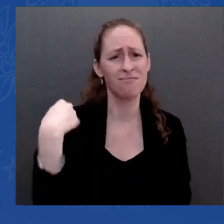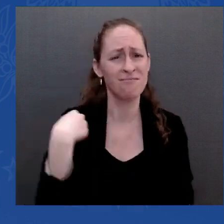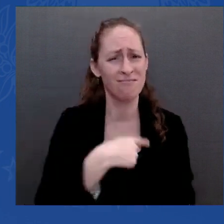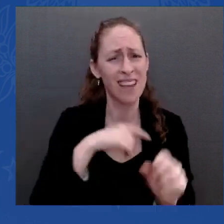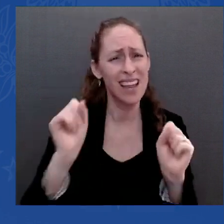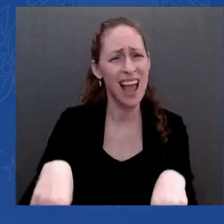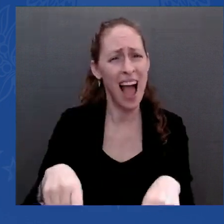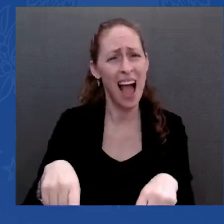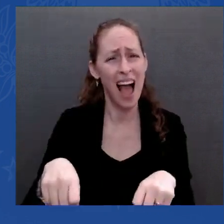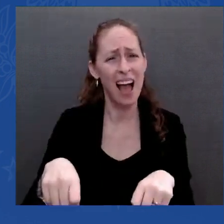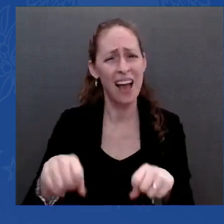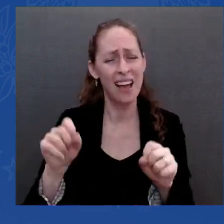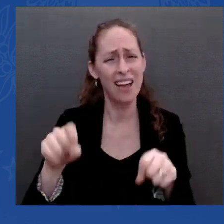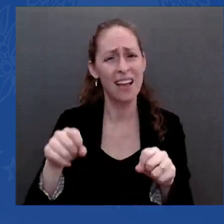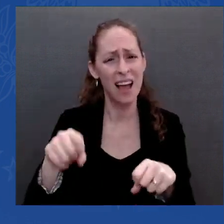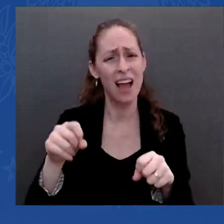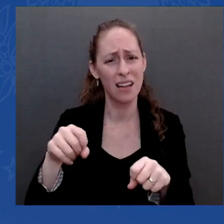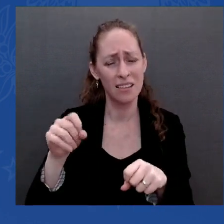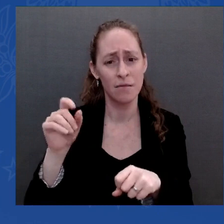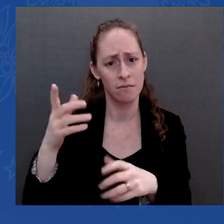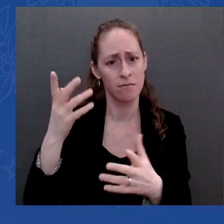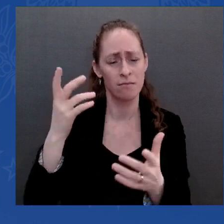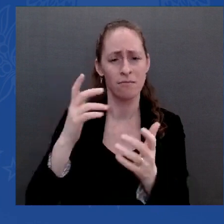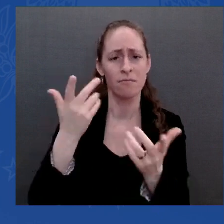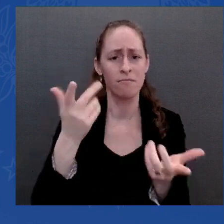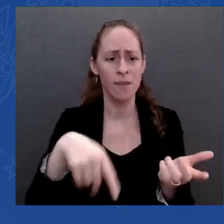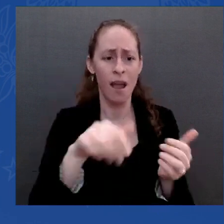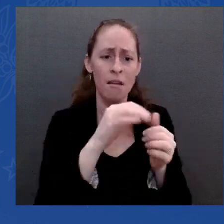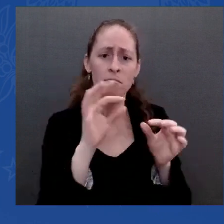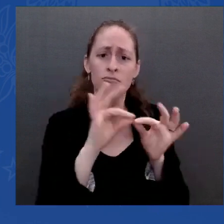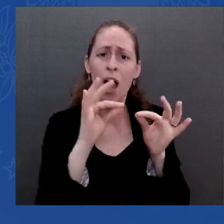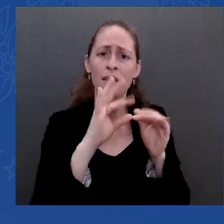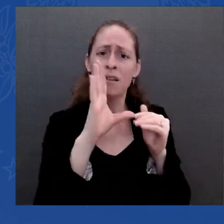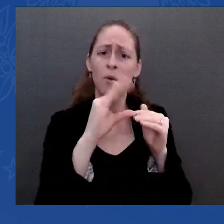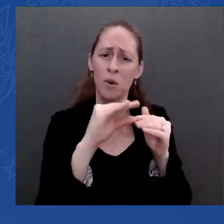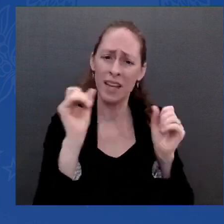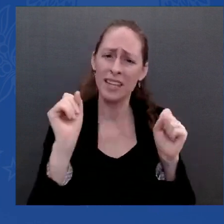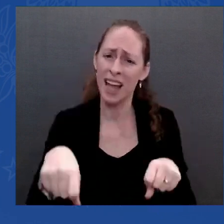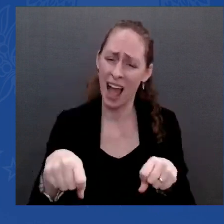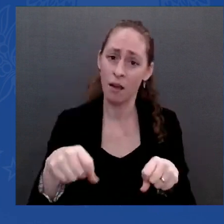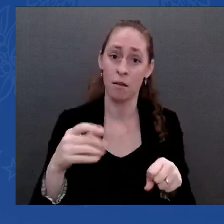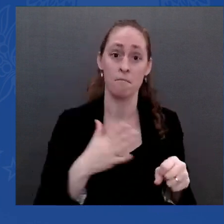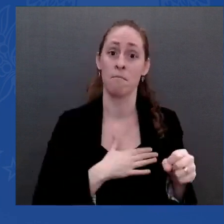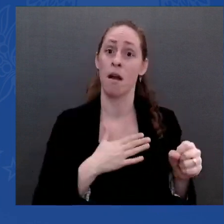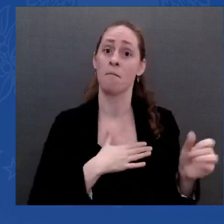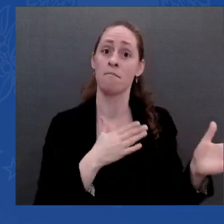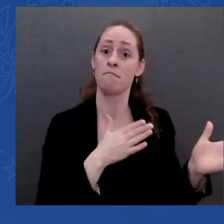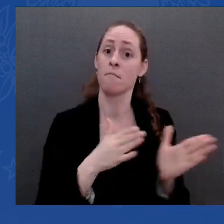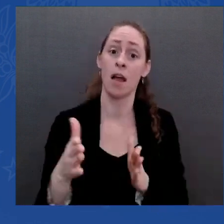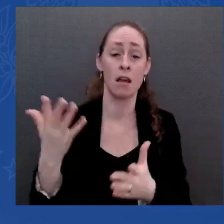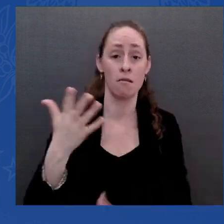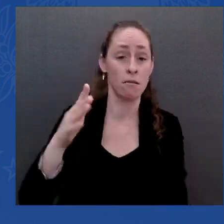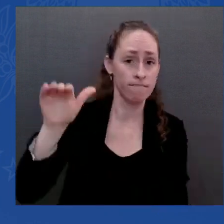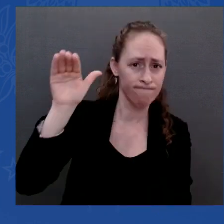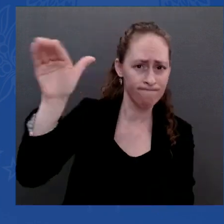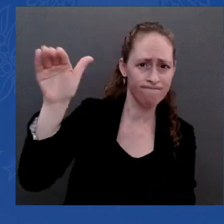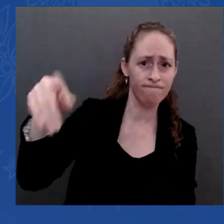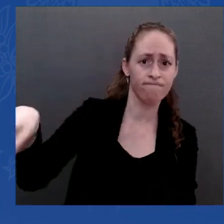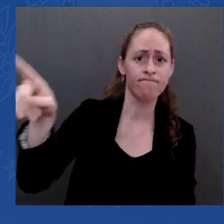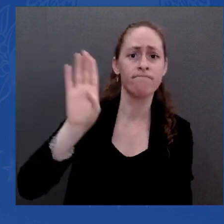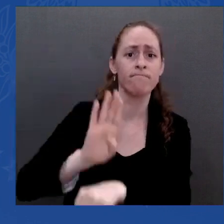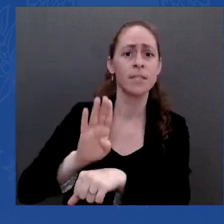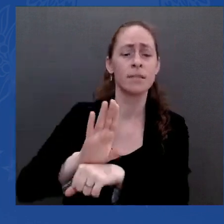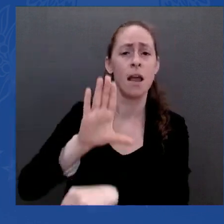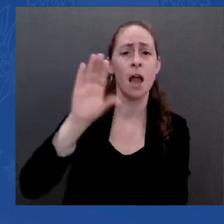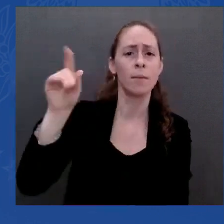we will hold drug companies accountable for the absurd price increases. Here's how. Drug companies that increase their prices faster than